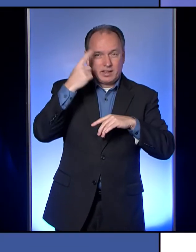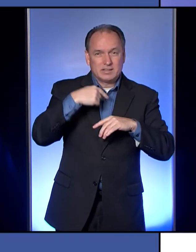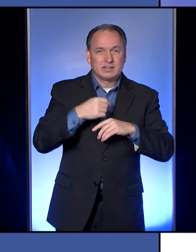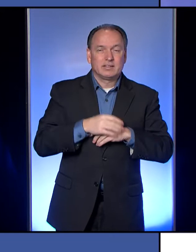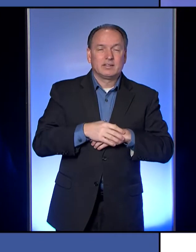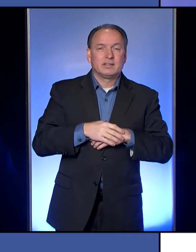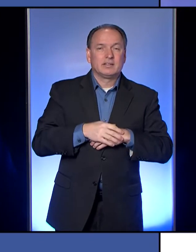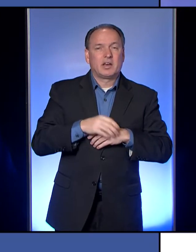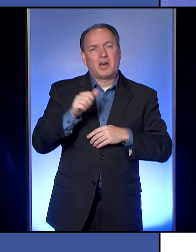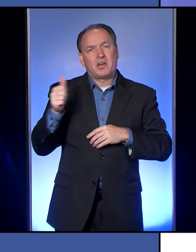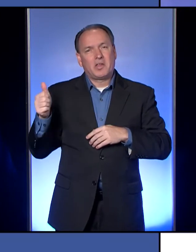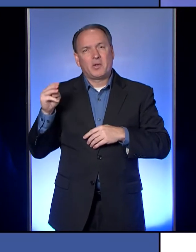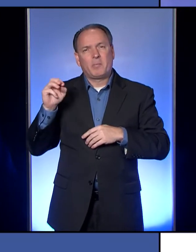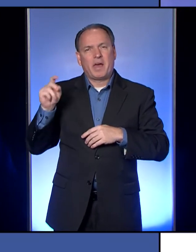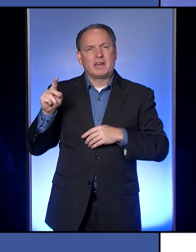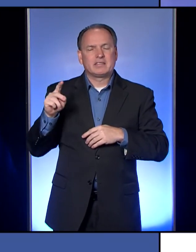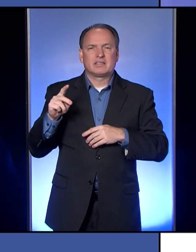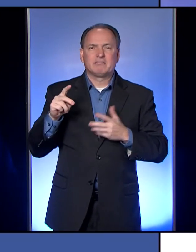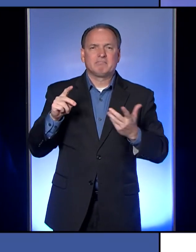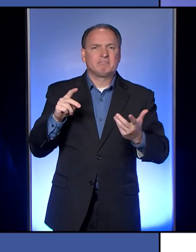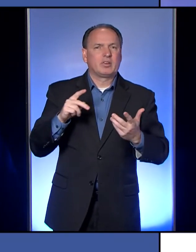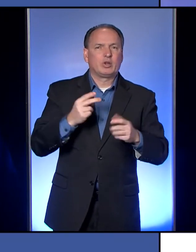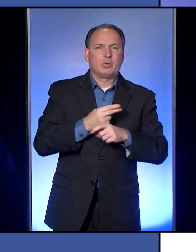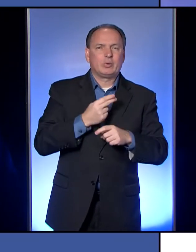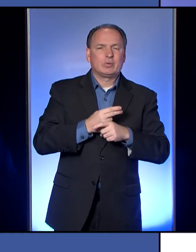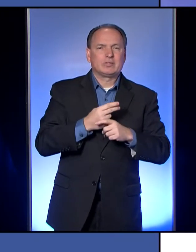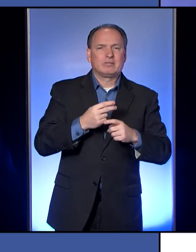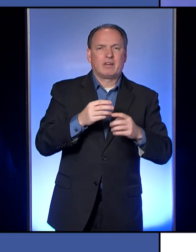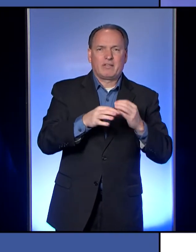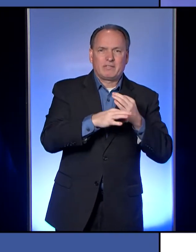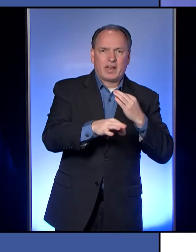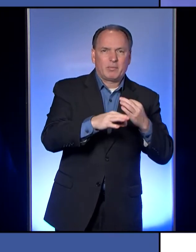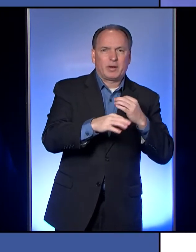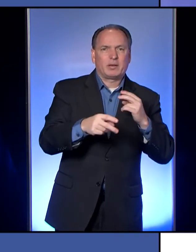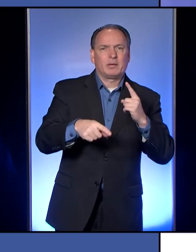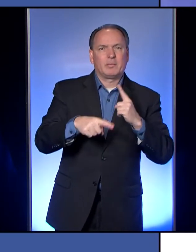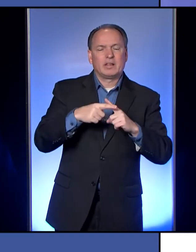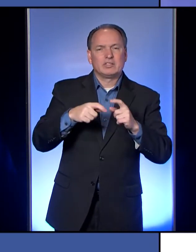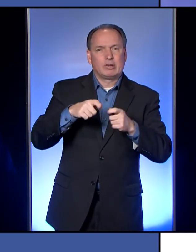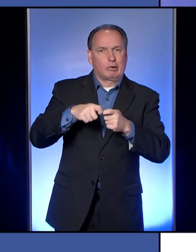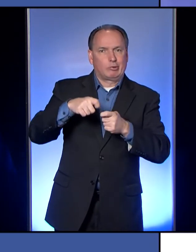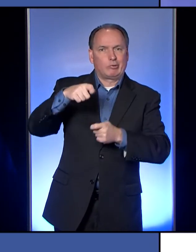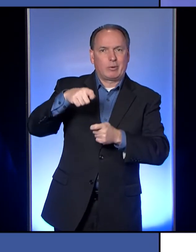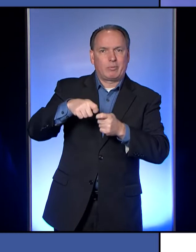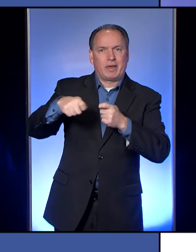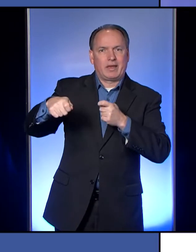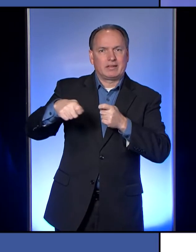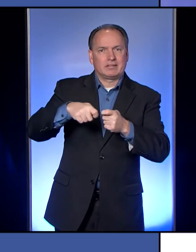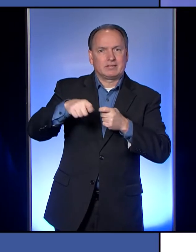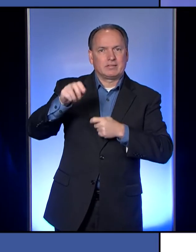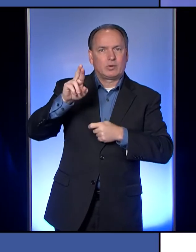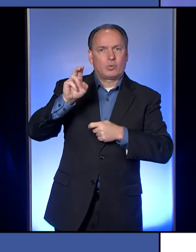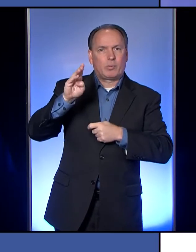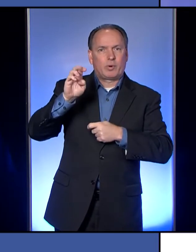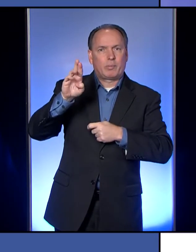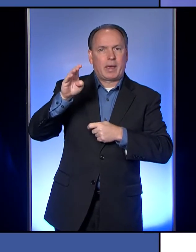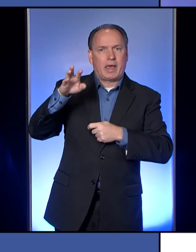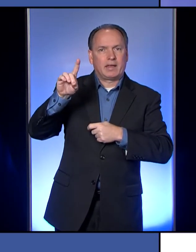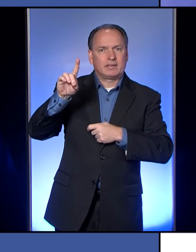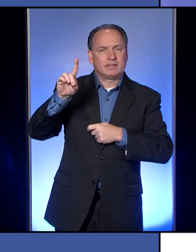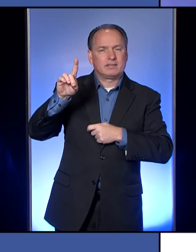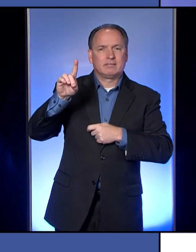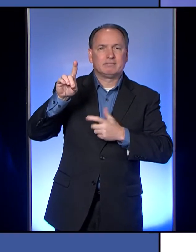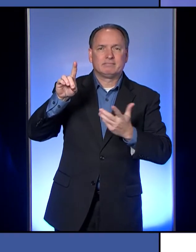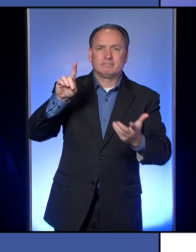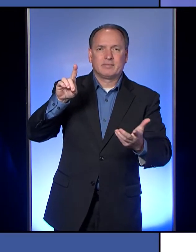a piece of material and a couple rubber bands. So very, very simple, no, so, uh, way to make a